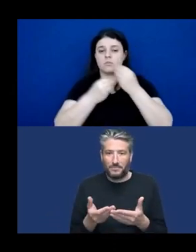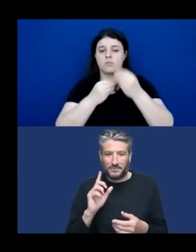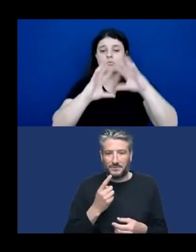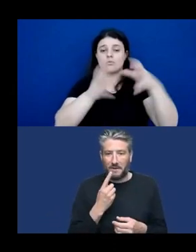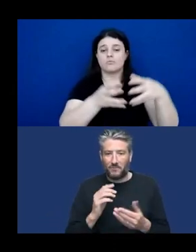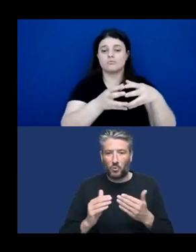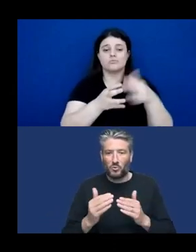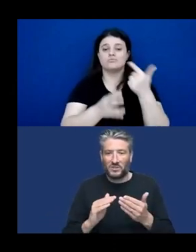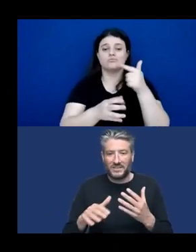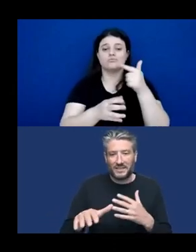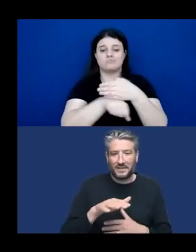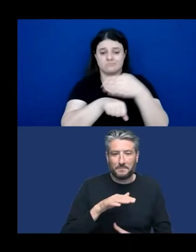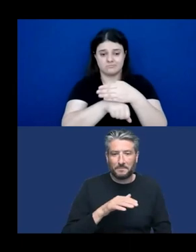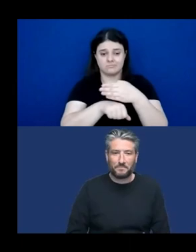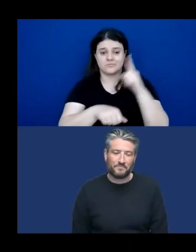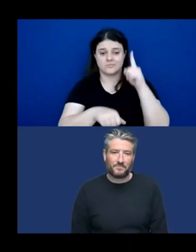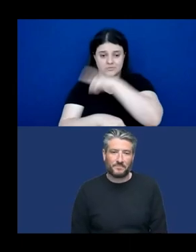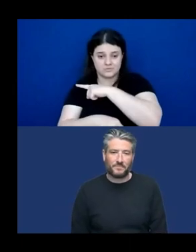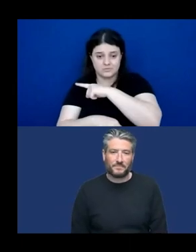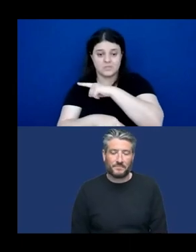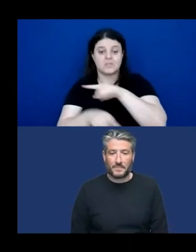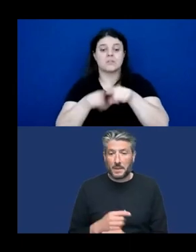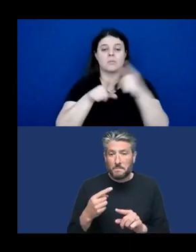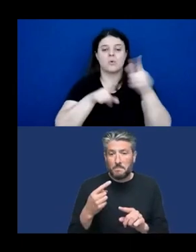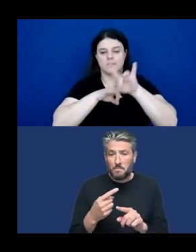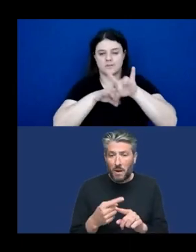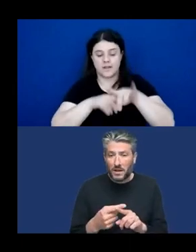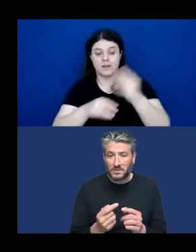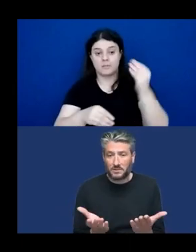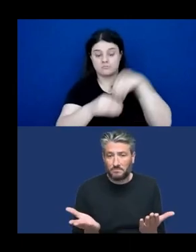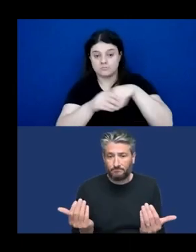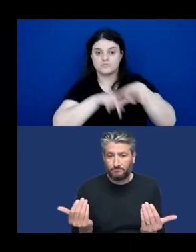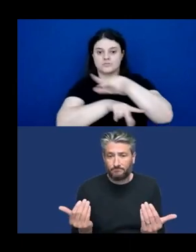Such tactics can also help increase increased diversity and scalability.